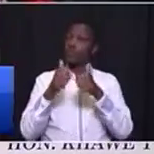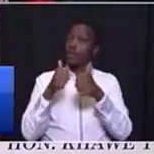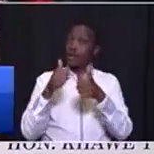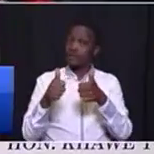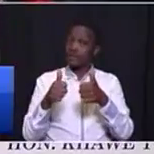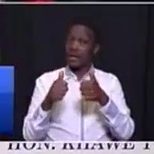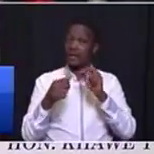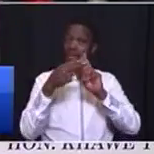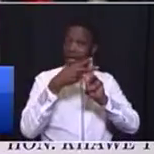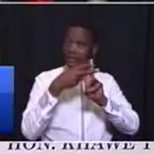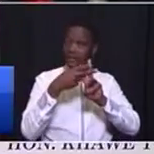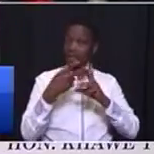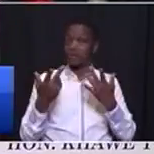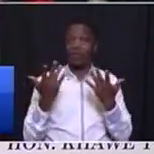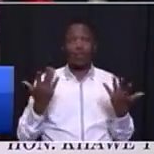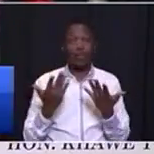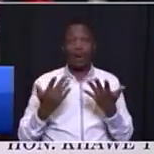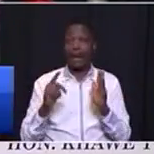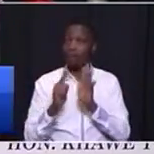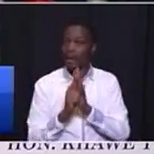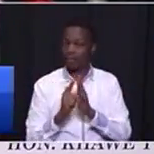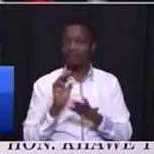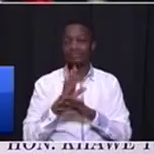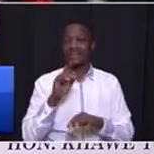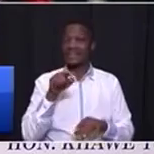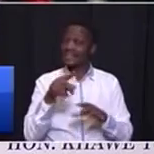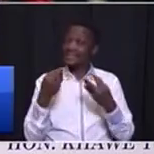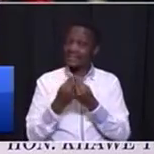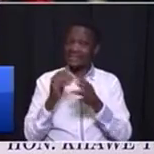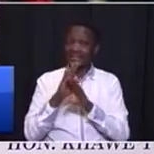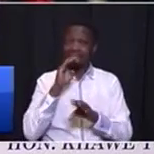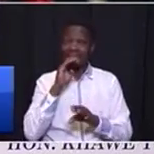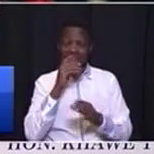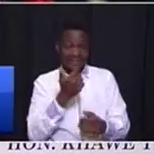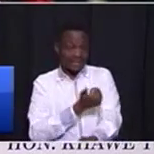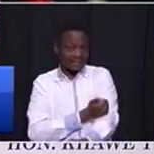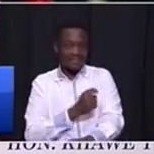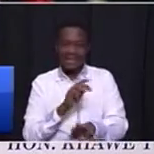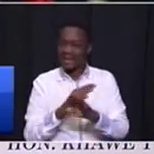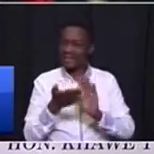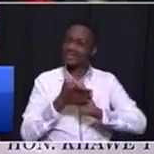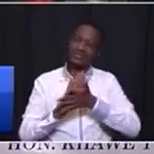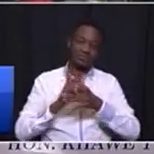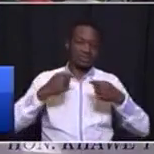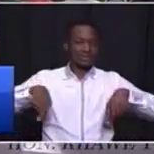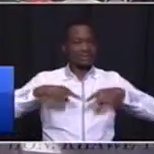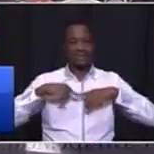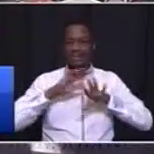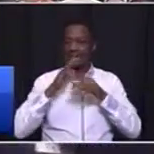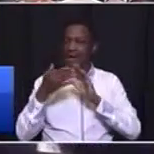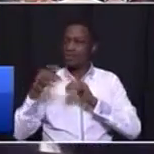hashtag Ukaimulao. These things, meaning drugs, are destroying our society.